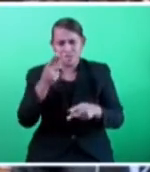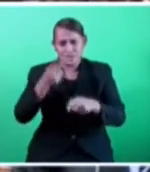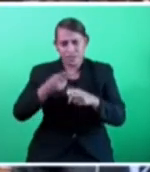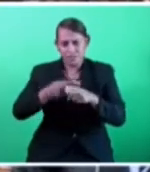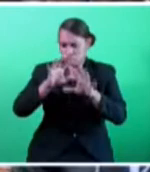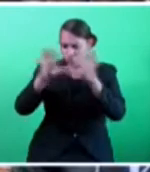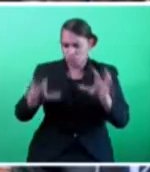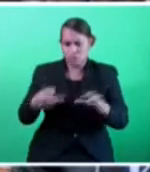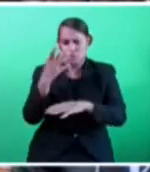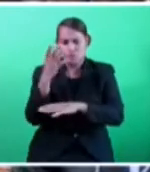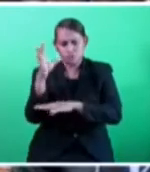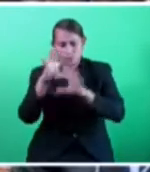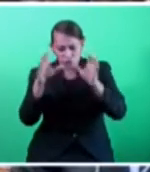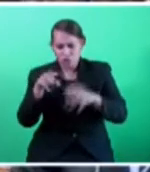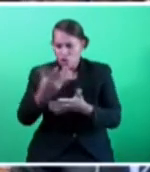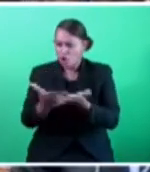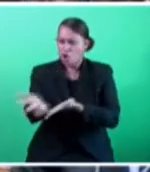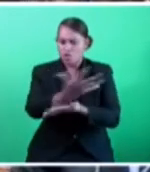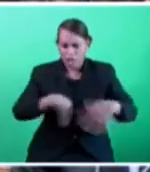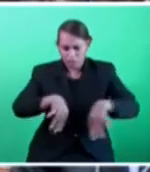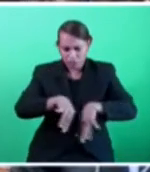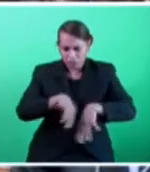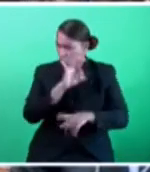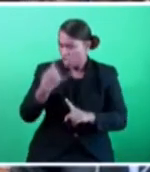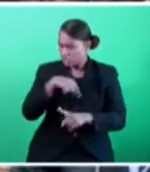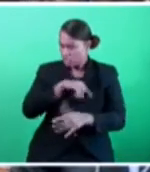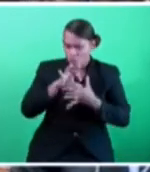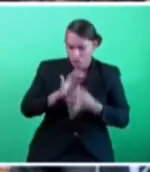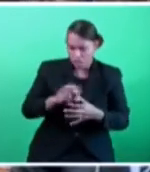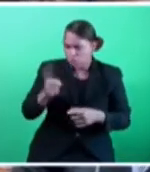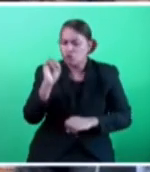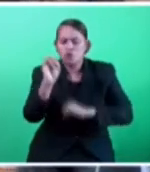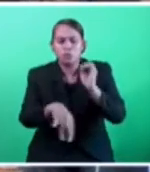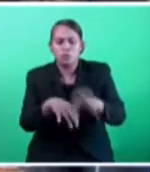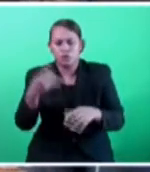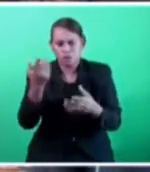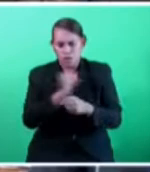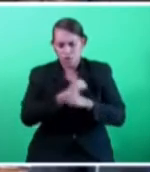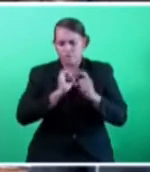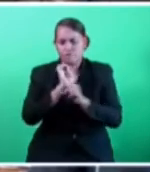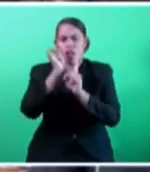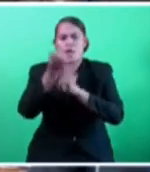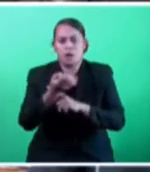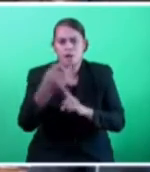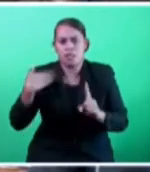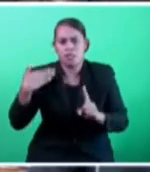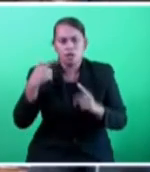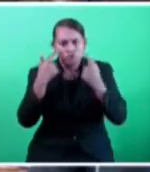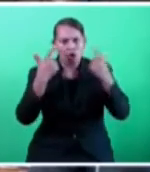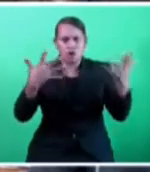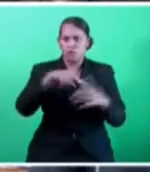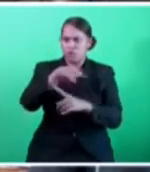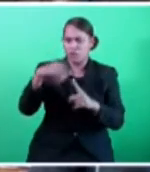grubbies, even if it is not ours, contributes to our environment sustainability and giving a beautiful and